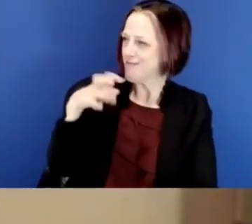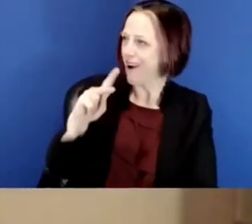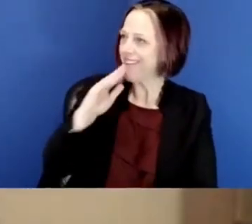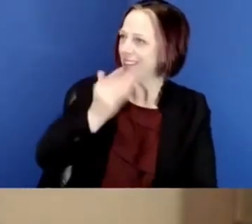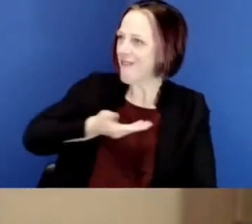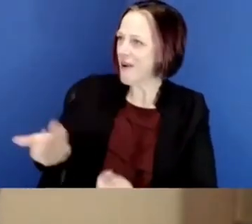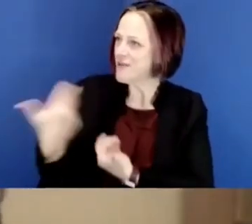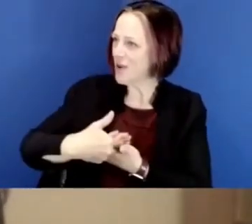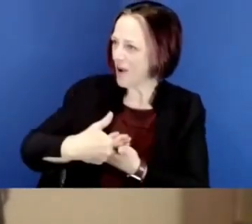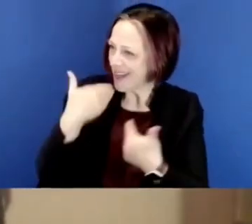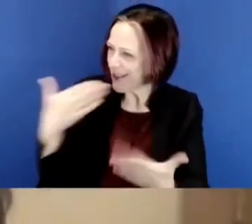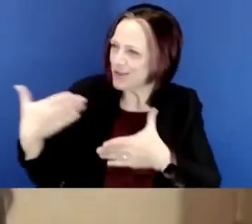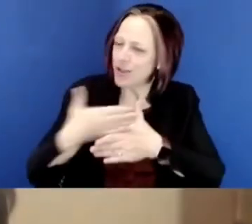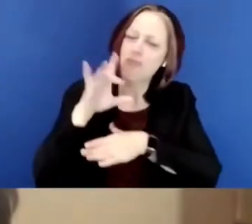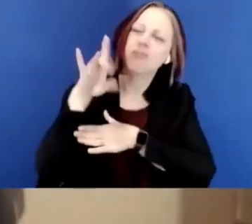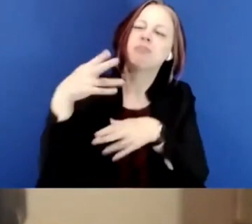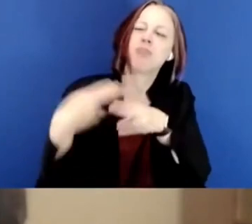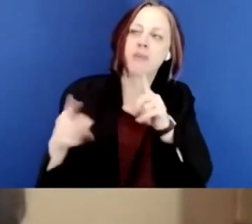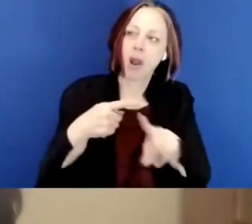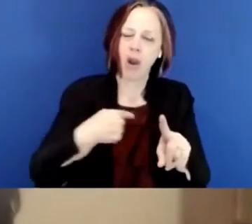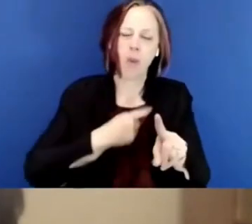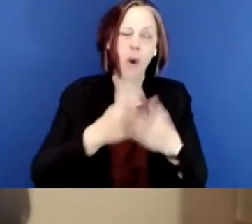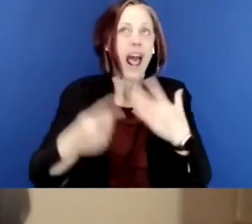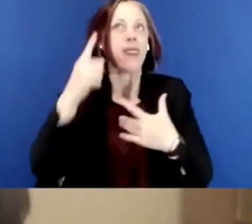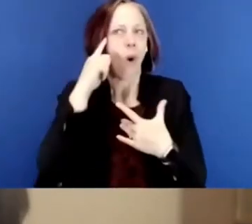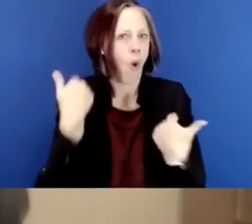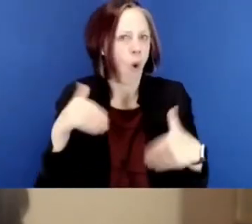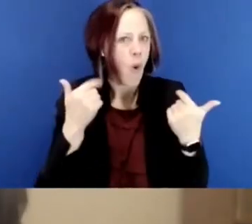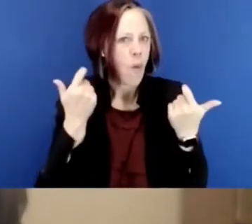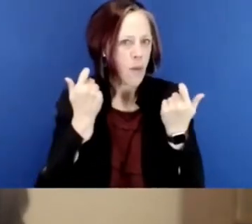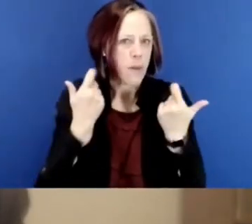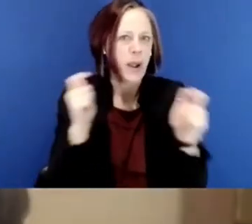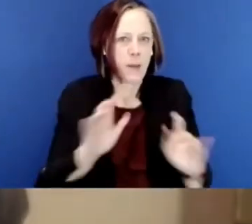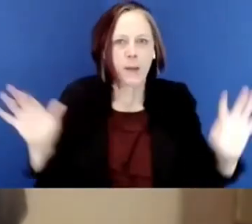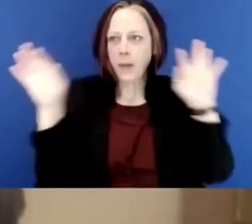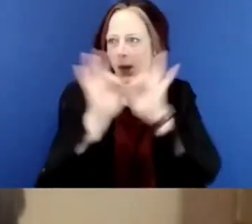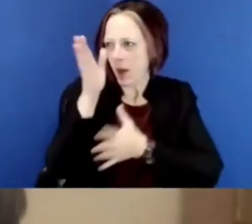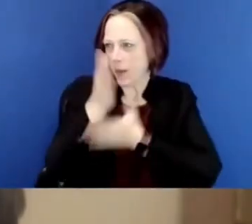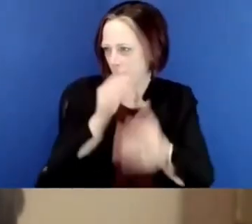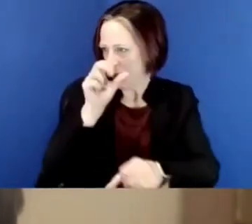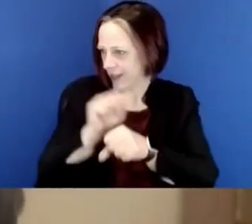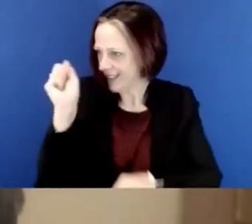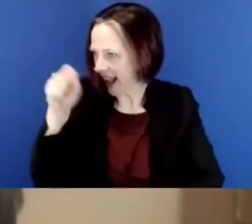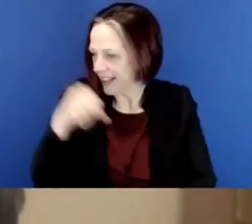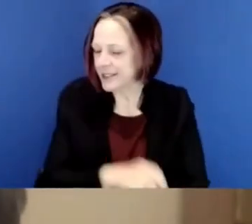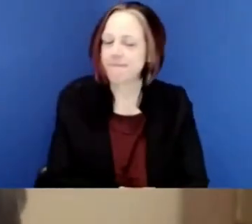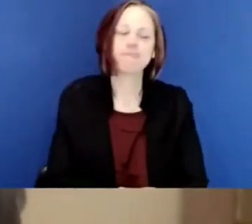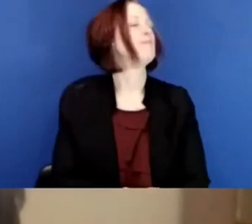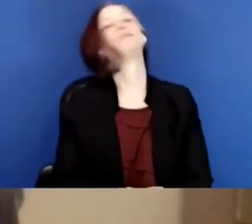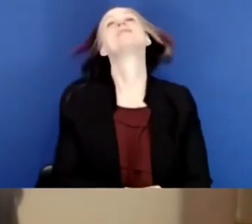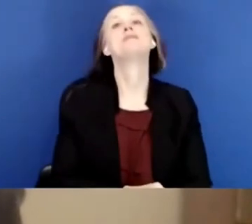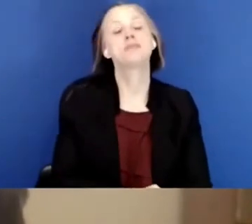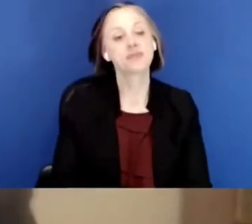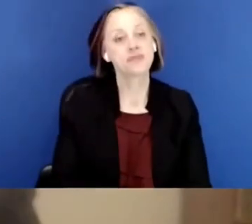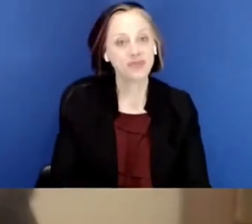Uh, thank you, Mark. And thank you for inviting me to just, uh, share a little bit about what I think is a very, very important piece of